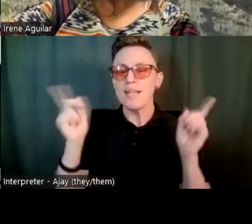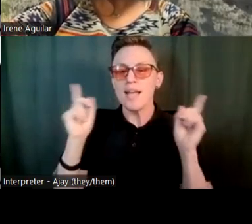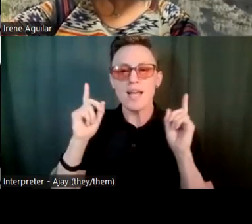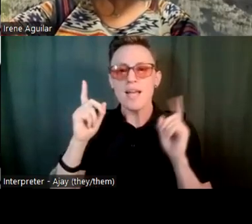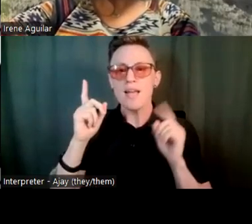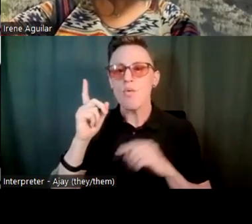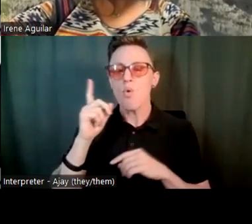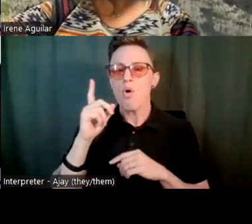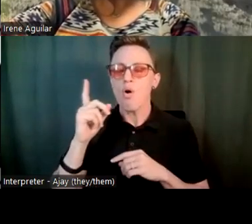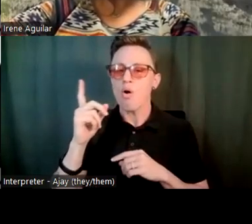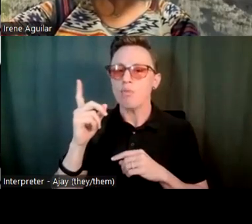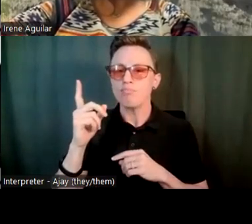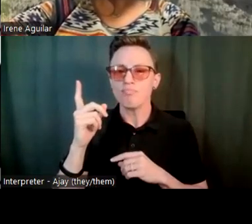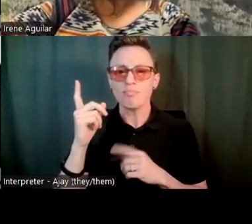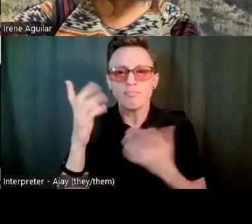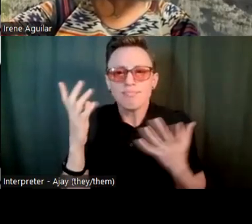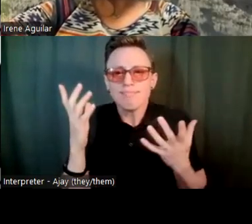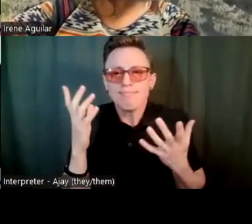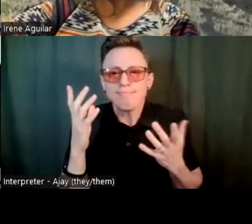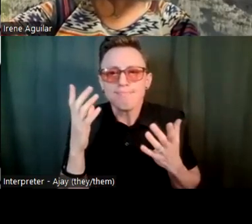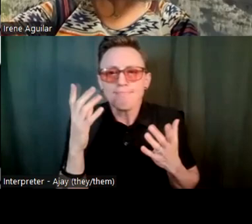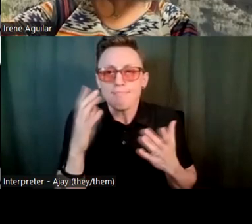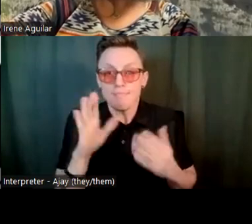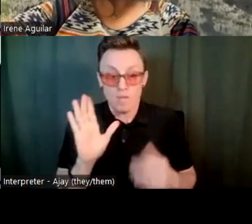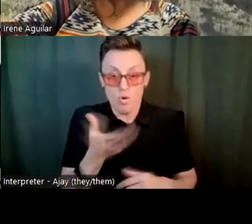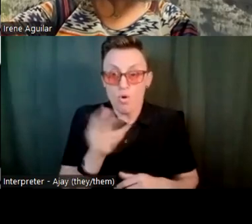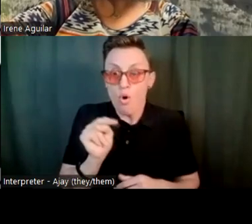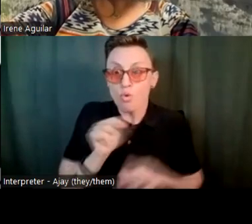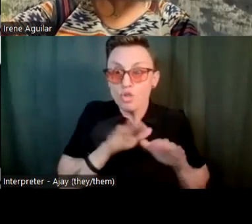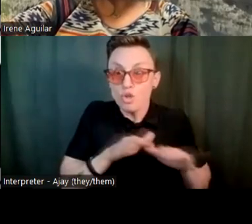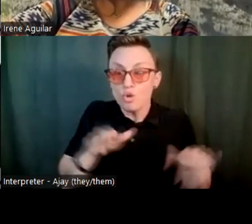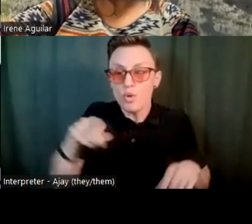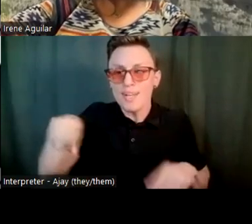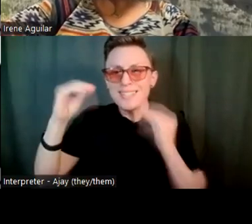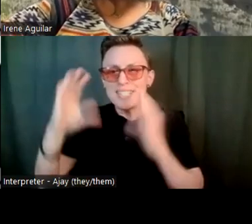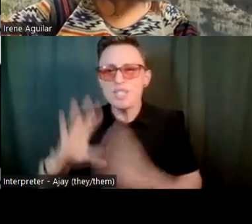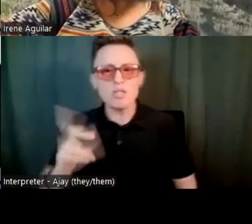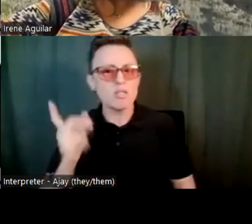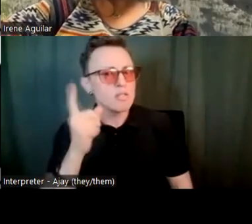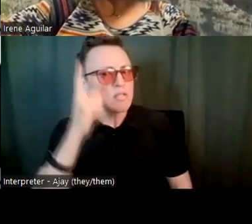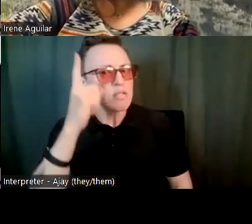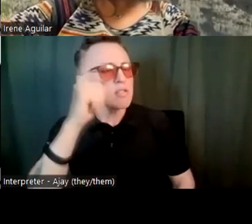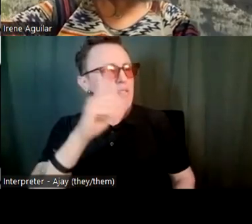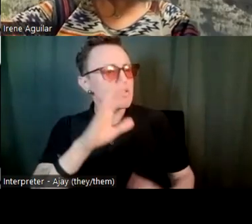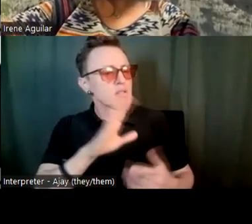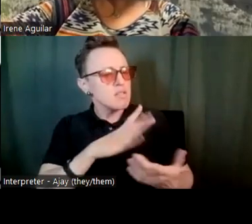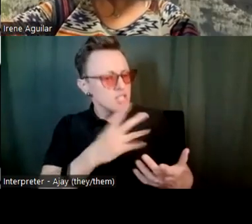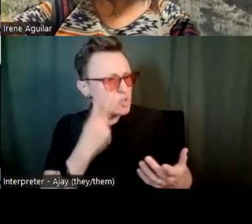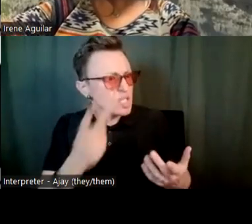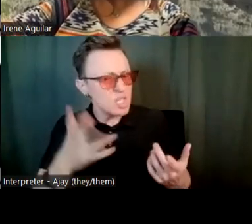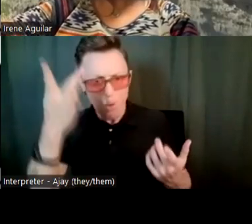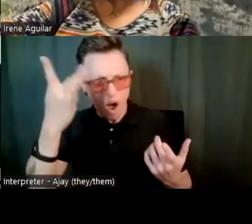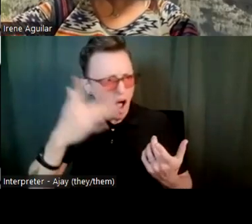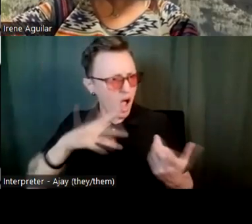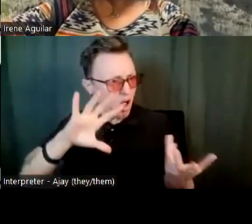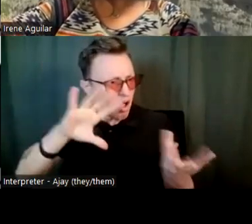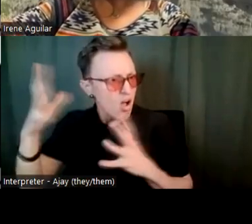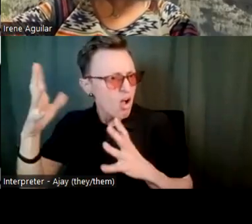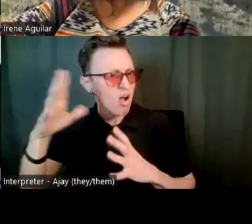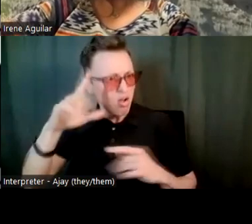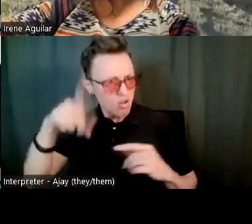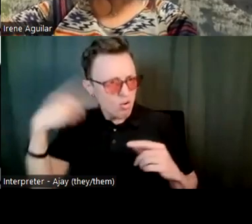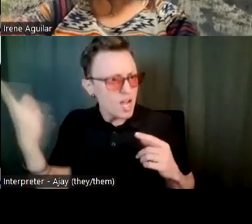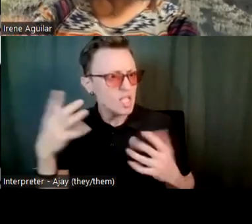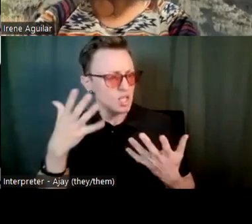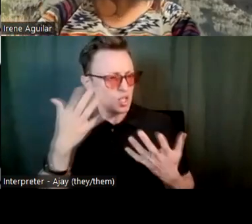your child and you're, and you're thinking to yourself, like, don't you see what's making him go crazy? Don't you see what's setting